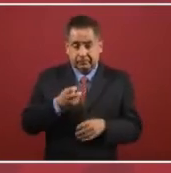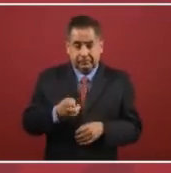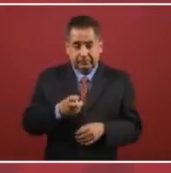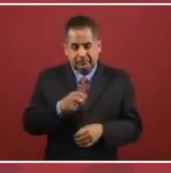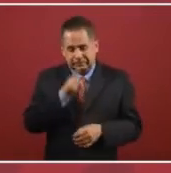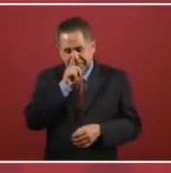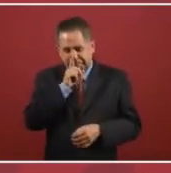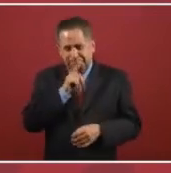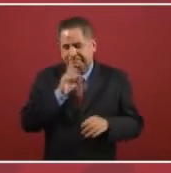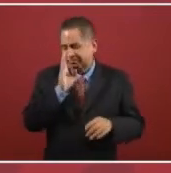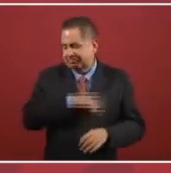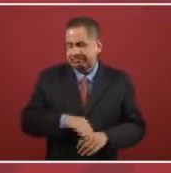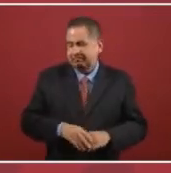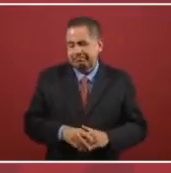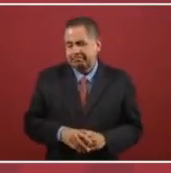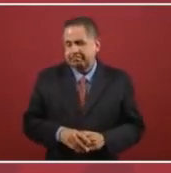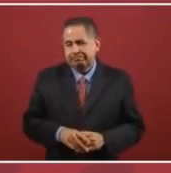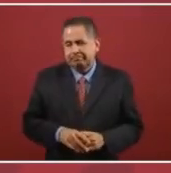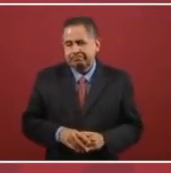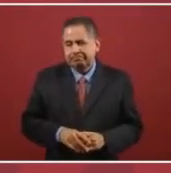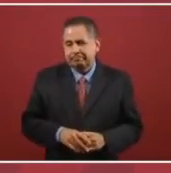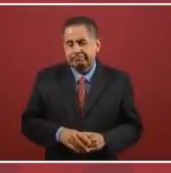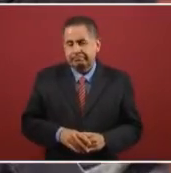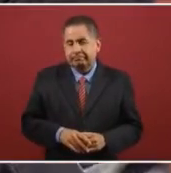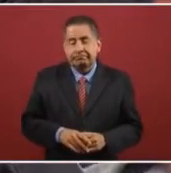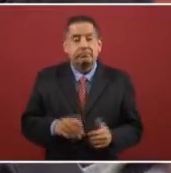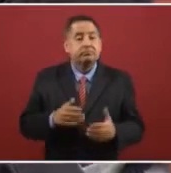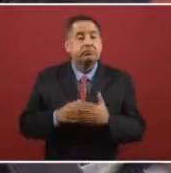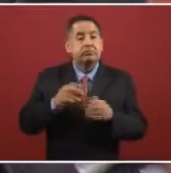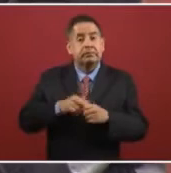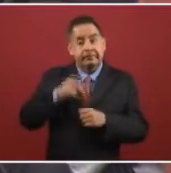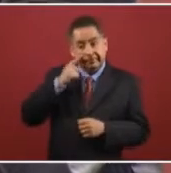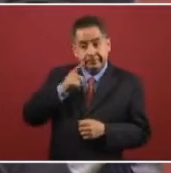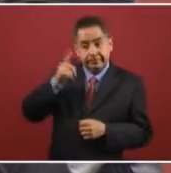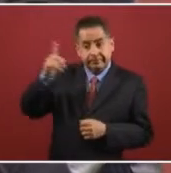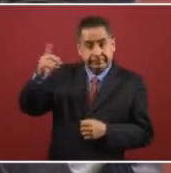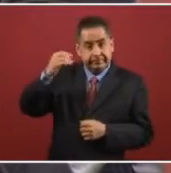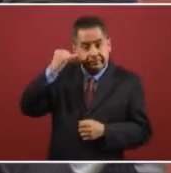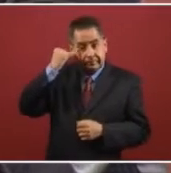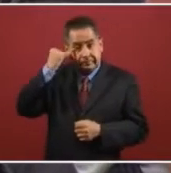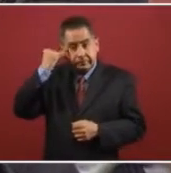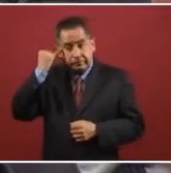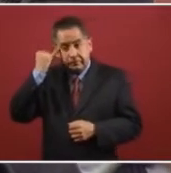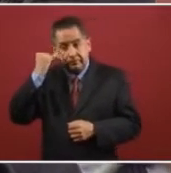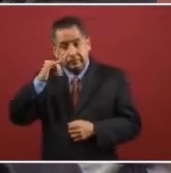an important matter. But now we even, in Japan,